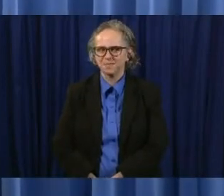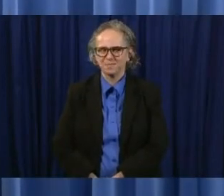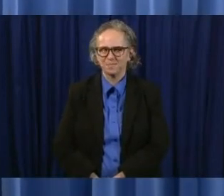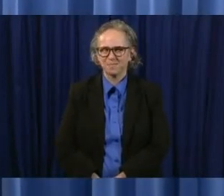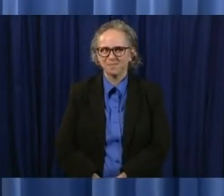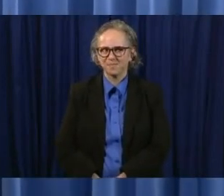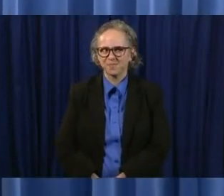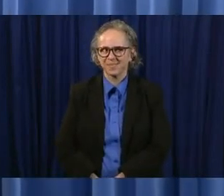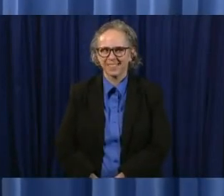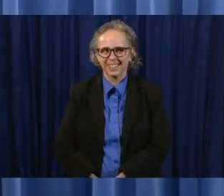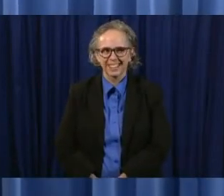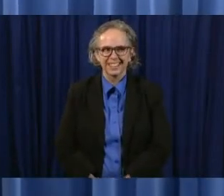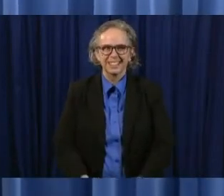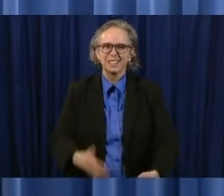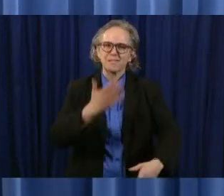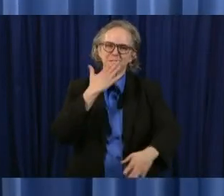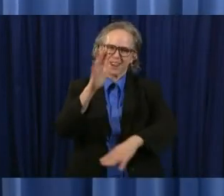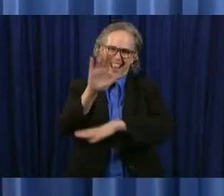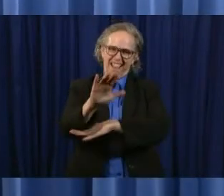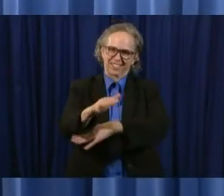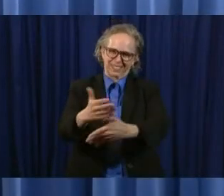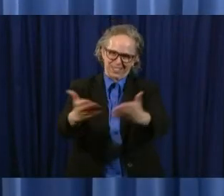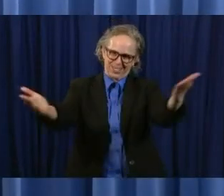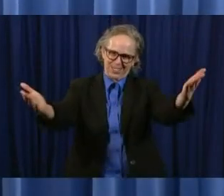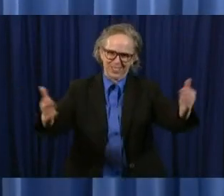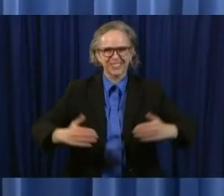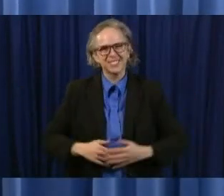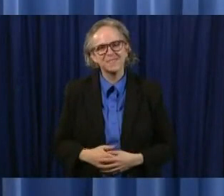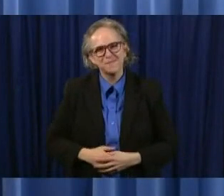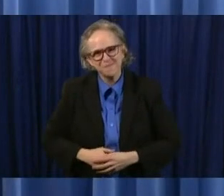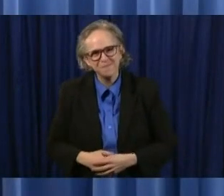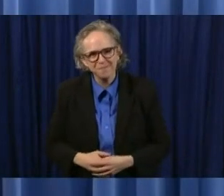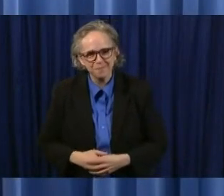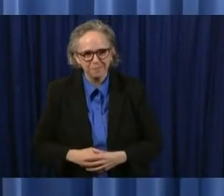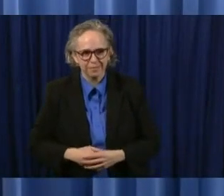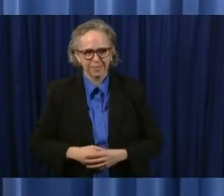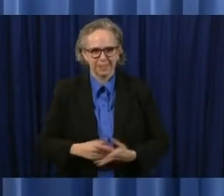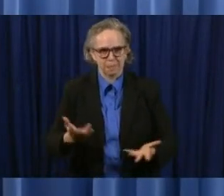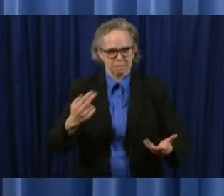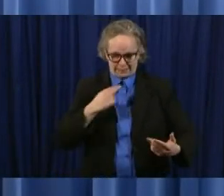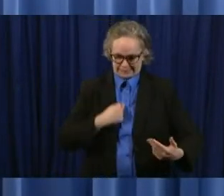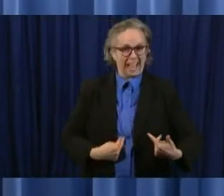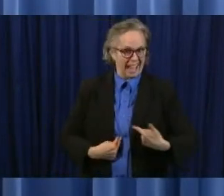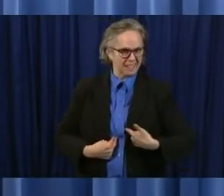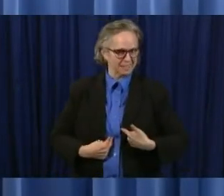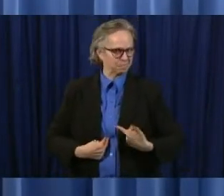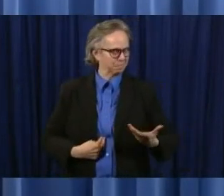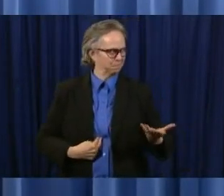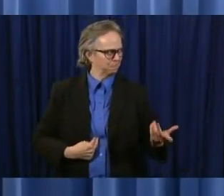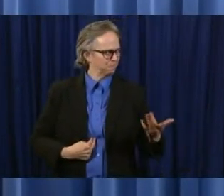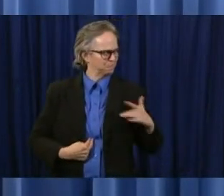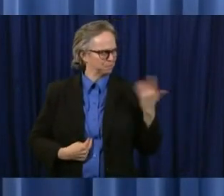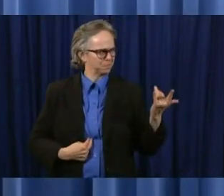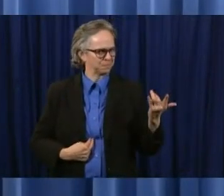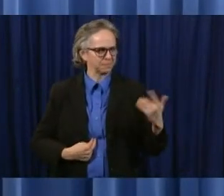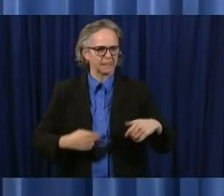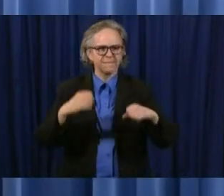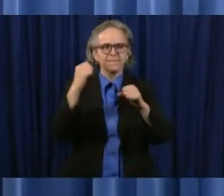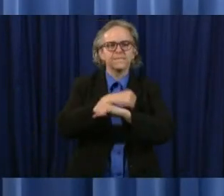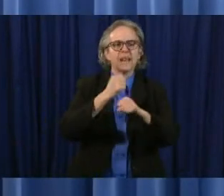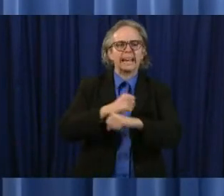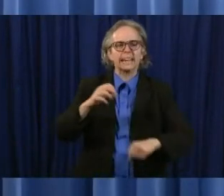good afternoon everyone we'll start off with my tie the fighting muskies musking